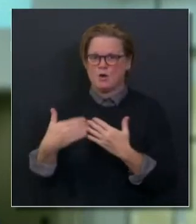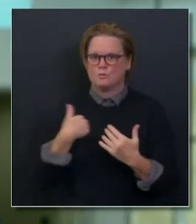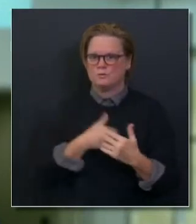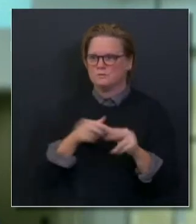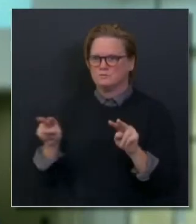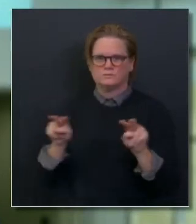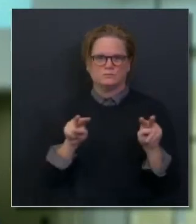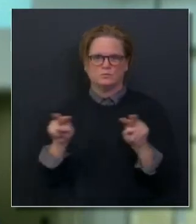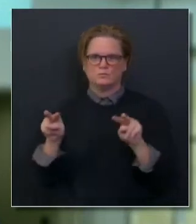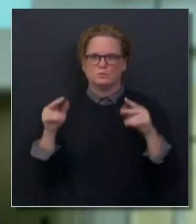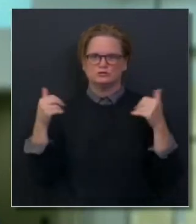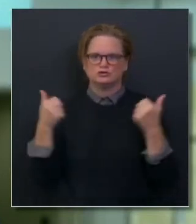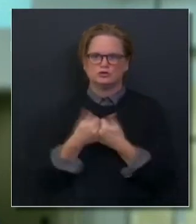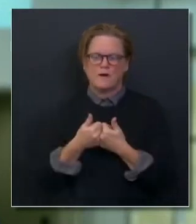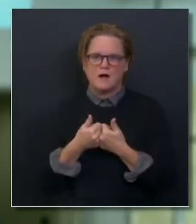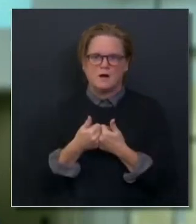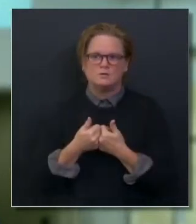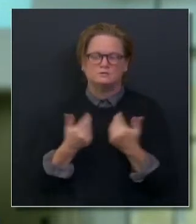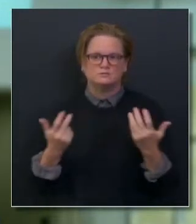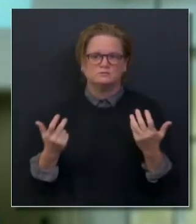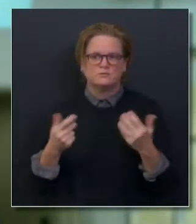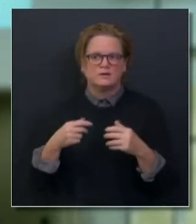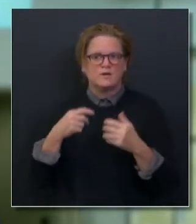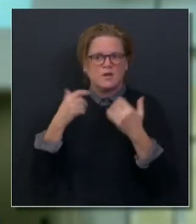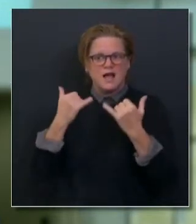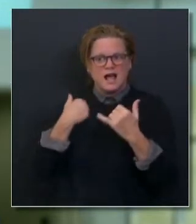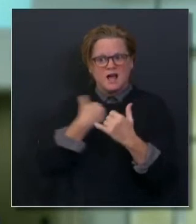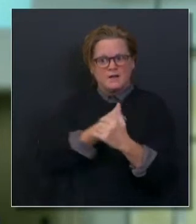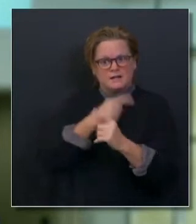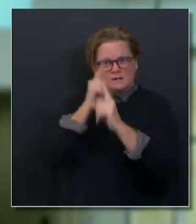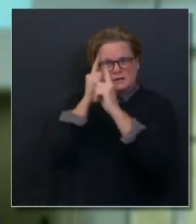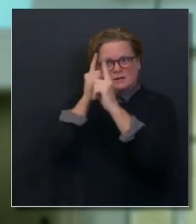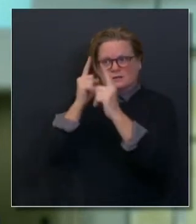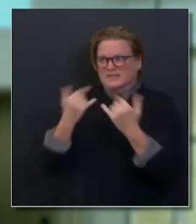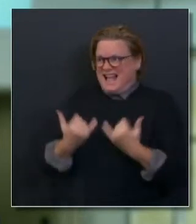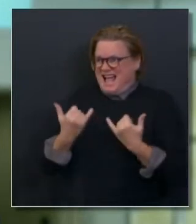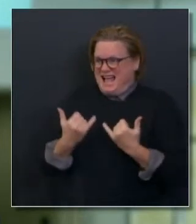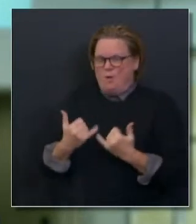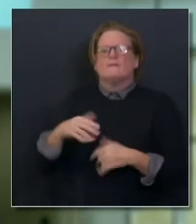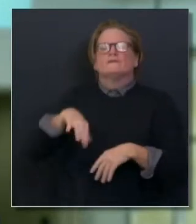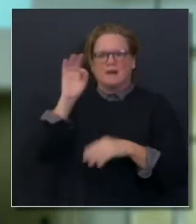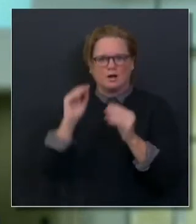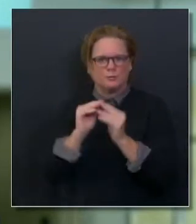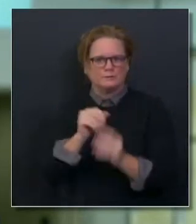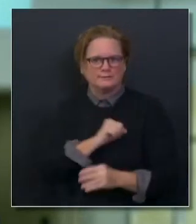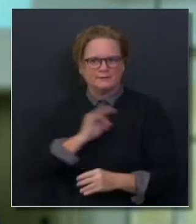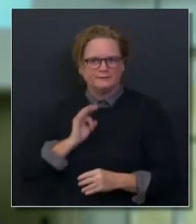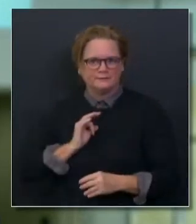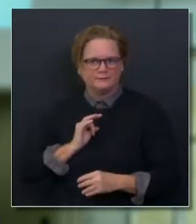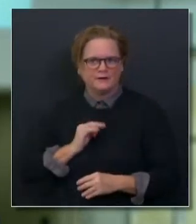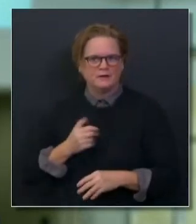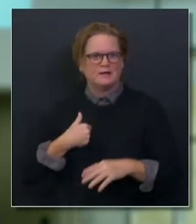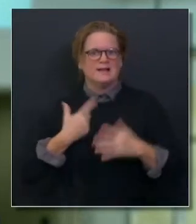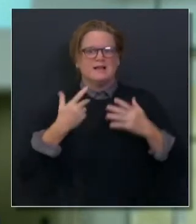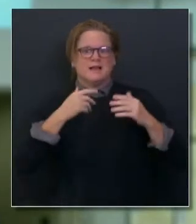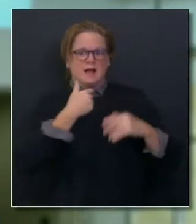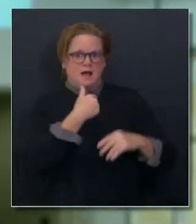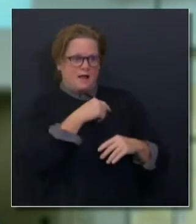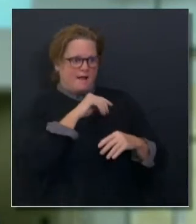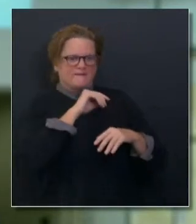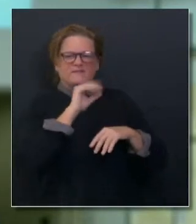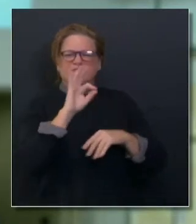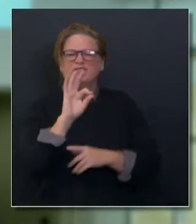We are not as concerned as running out of space and supplies. Vents, as the governor has discussed